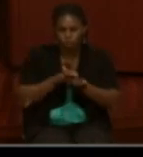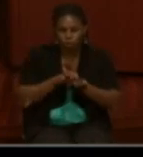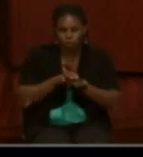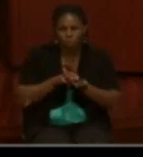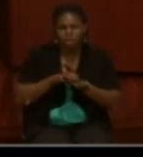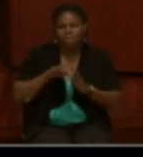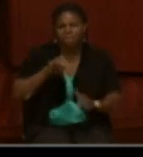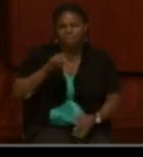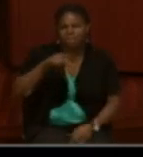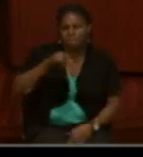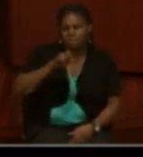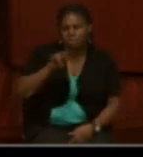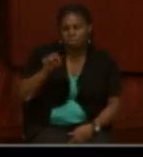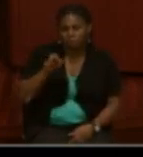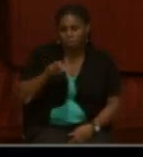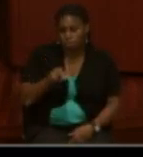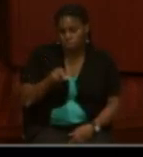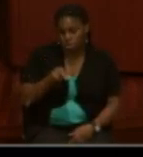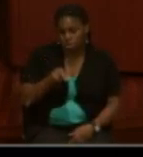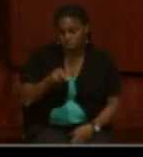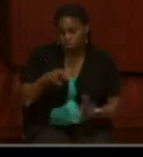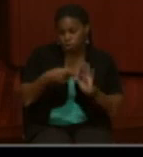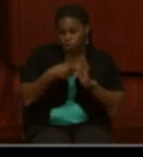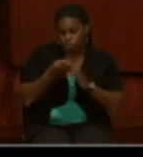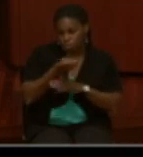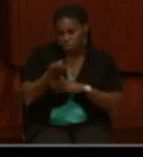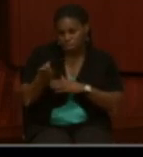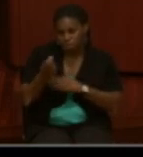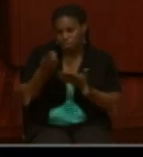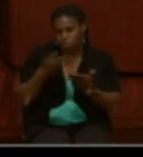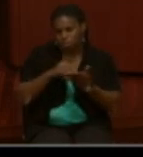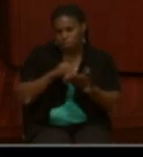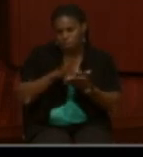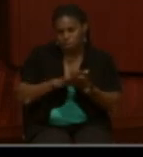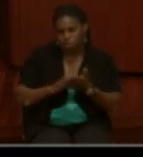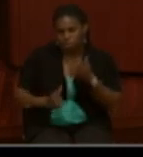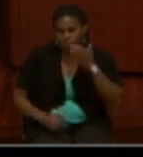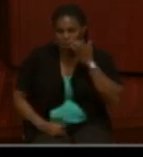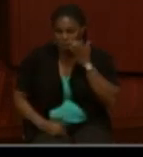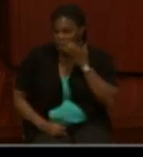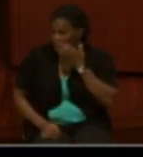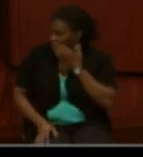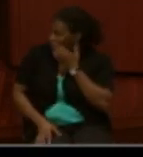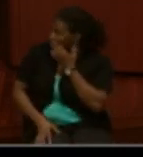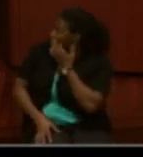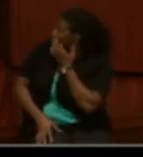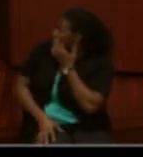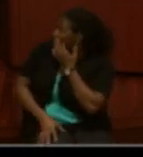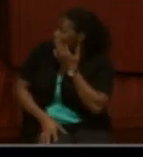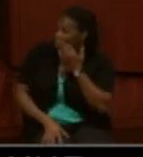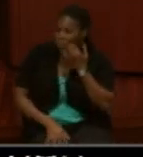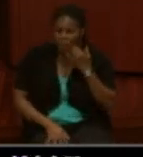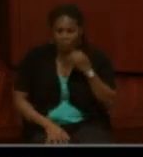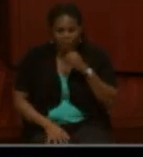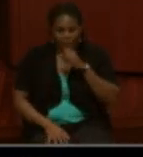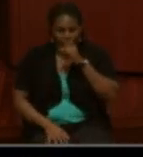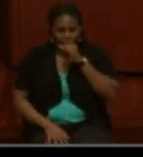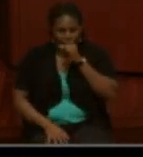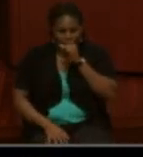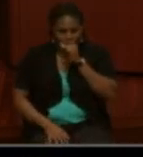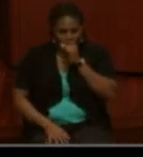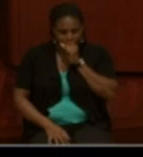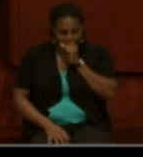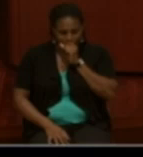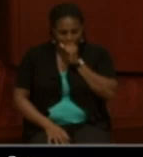is Samuel Patterson, who we featured several documents earlier in the talk. This was taken while he was at the central branch